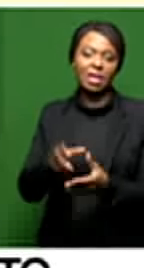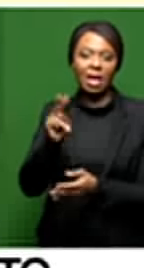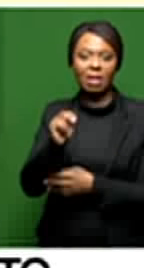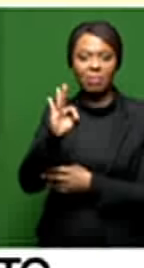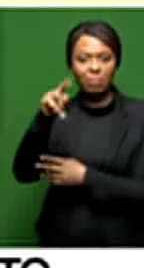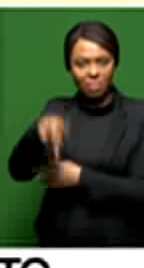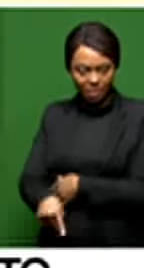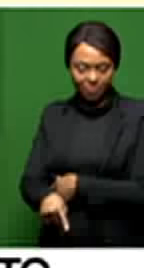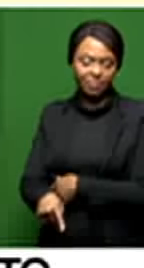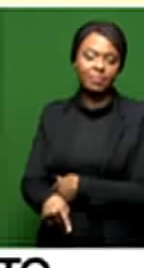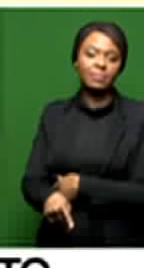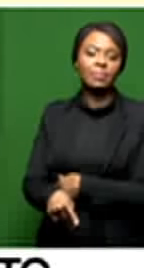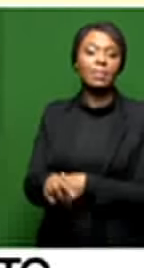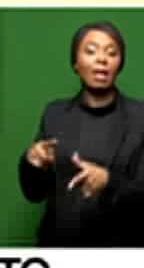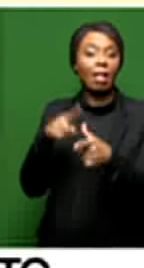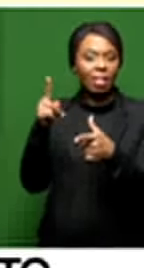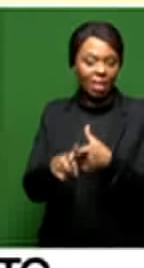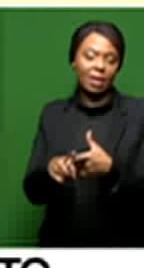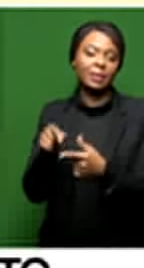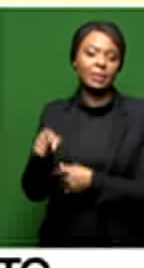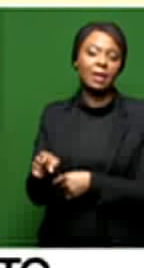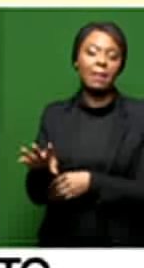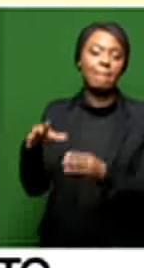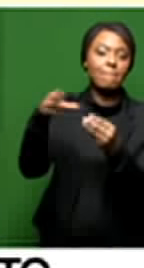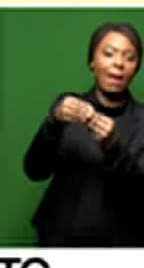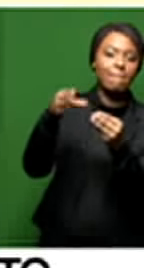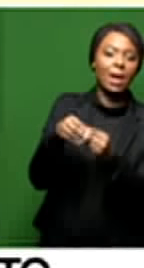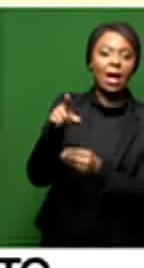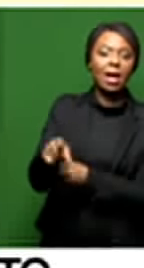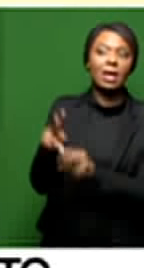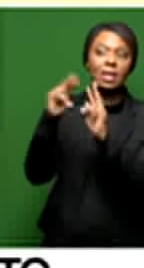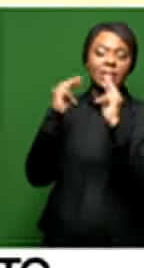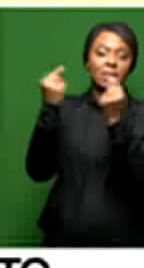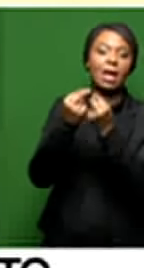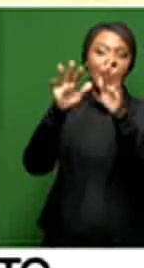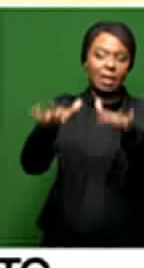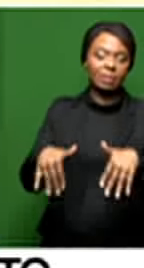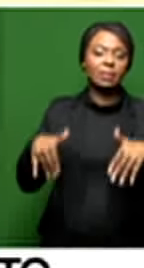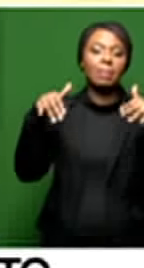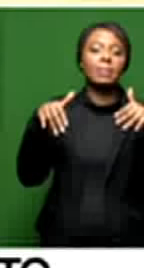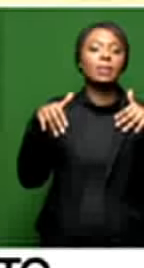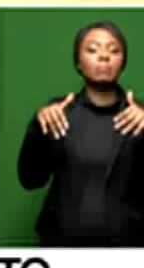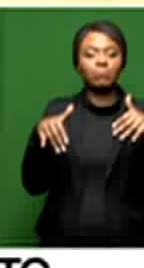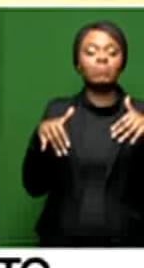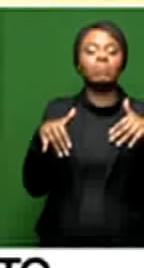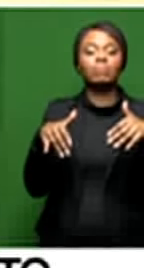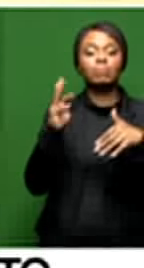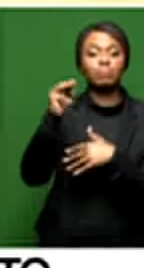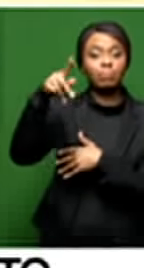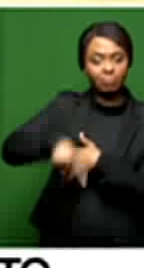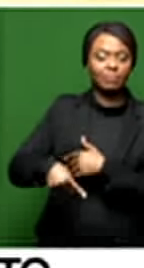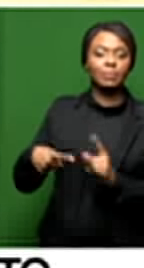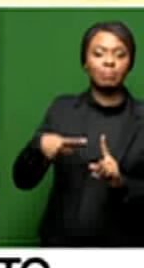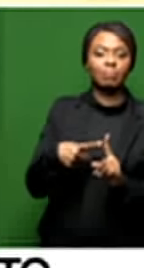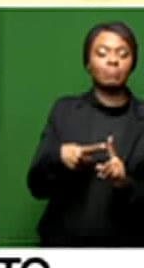Thereafter, becoming a member of the National Assembly. So, indeed, today, this is a woman